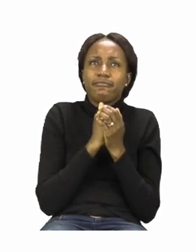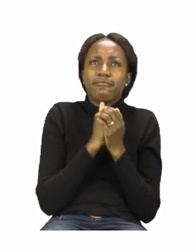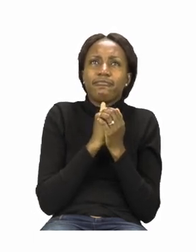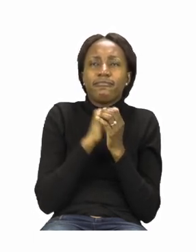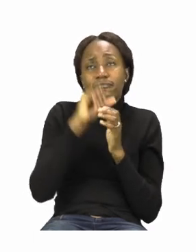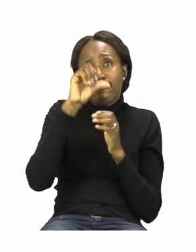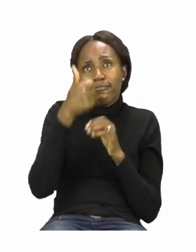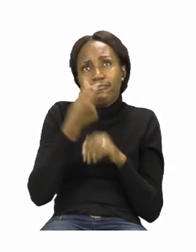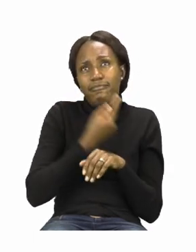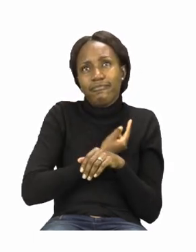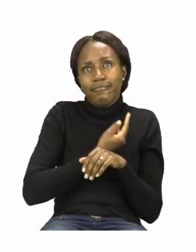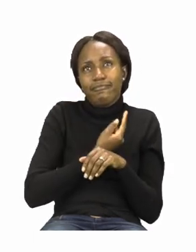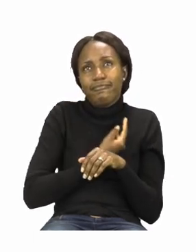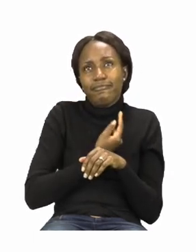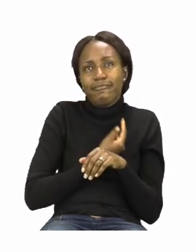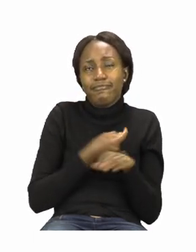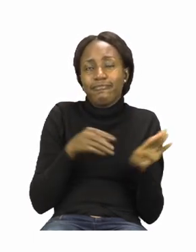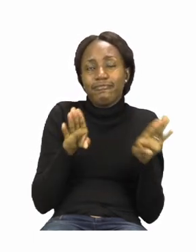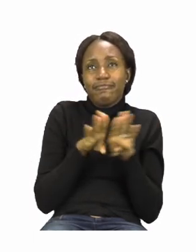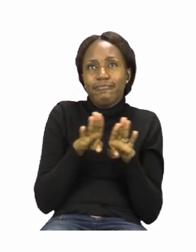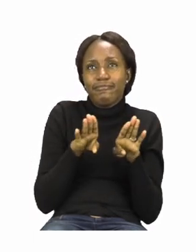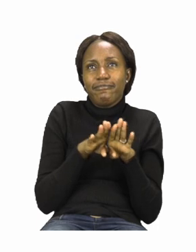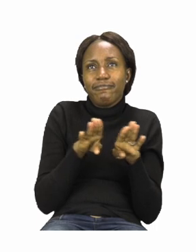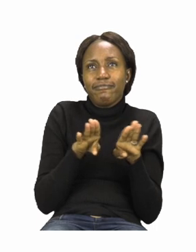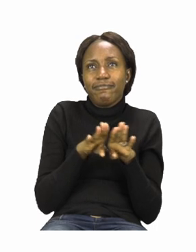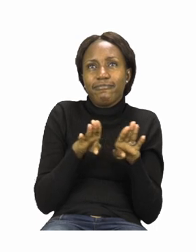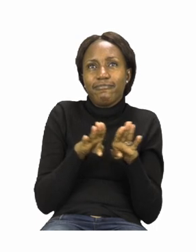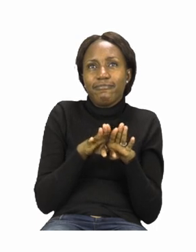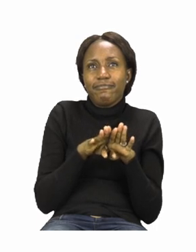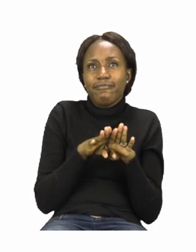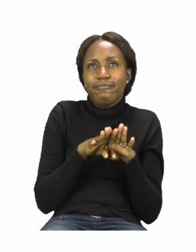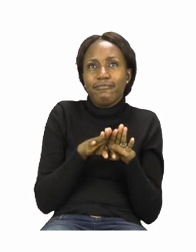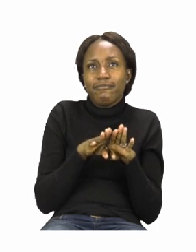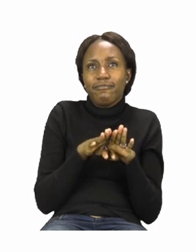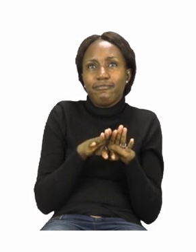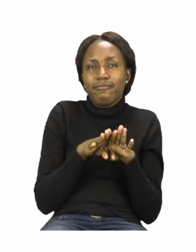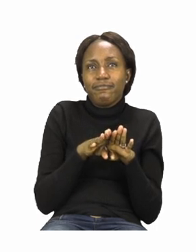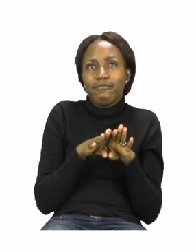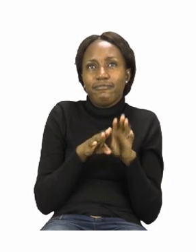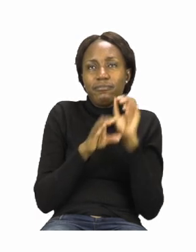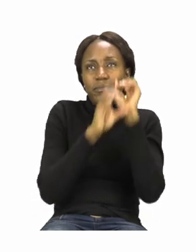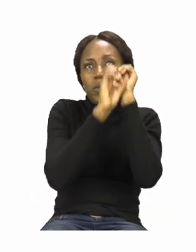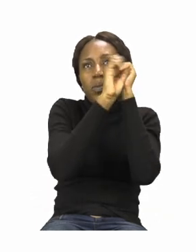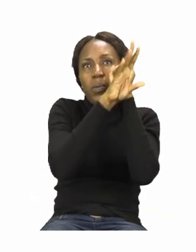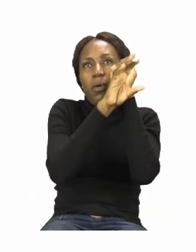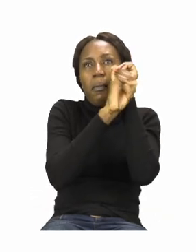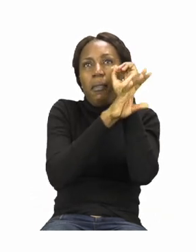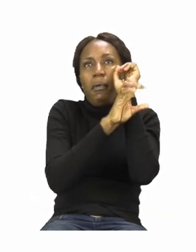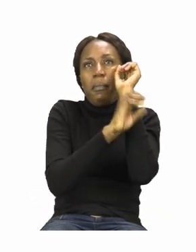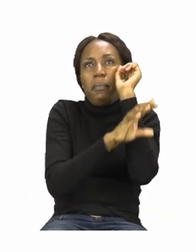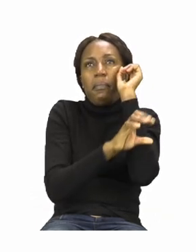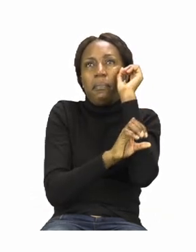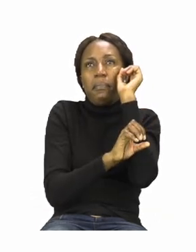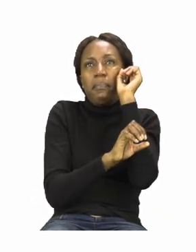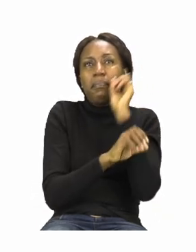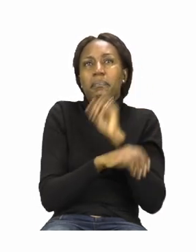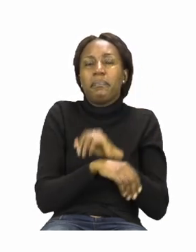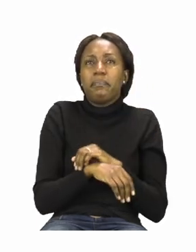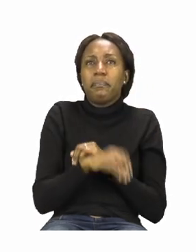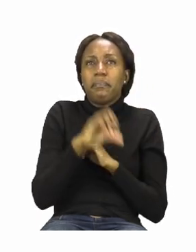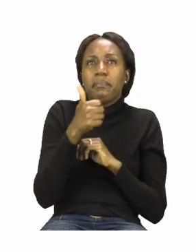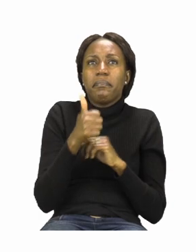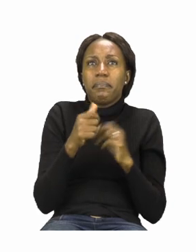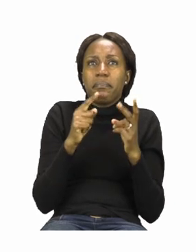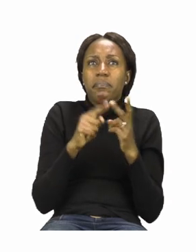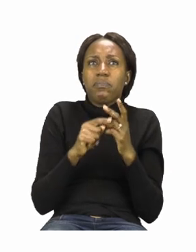them you are going to figure out by yourselves. It says traffic light. Then the next one